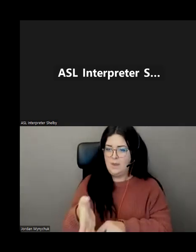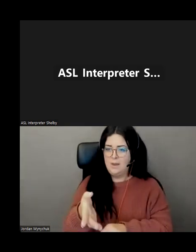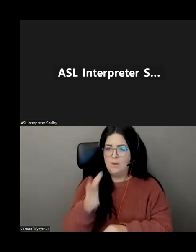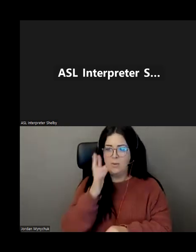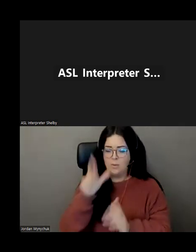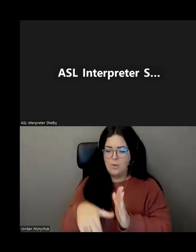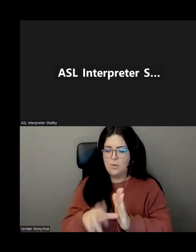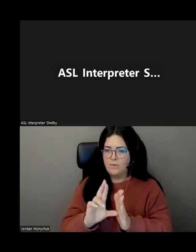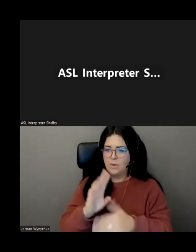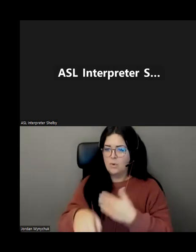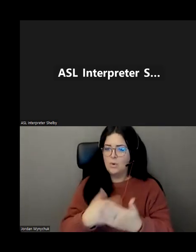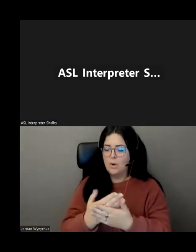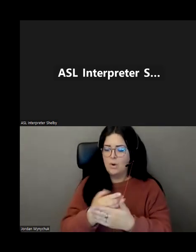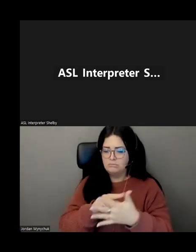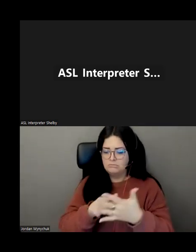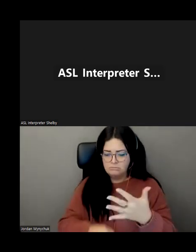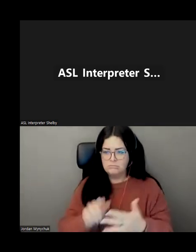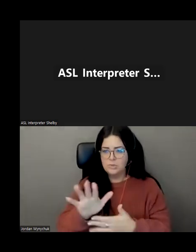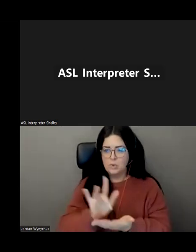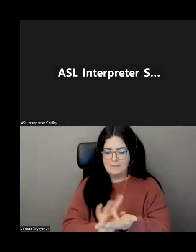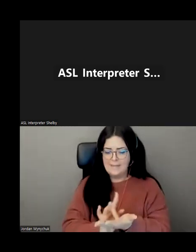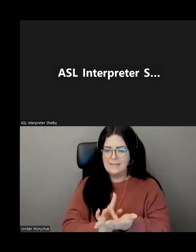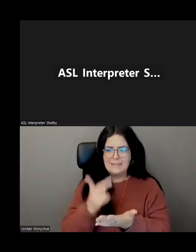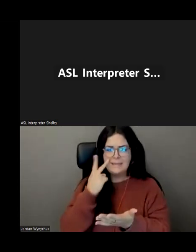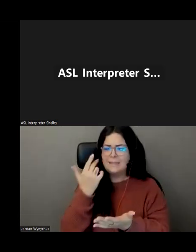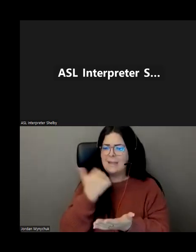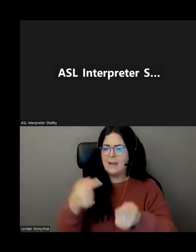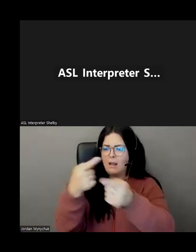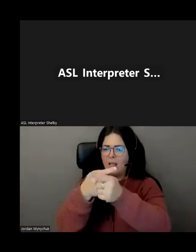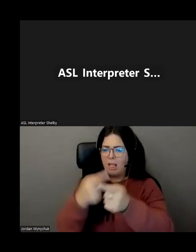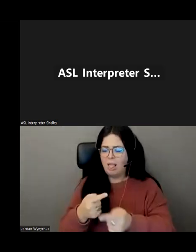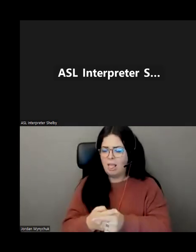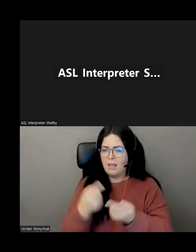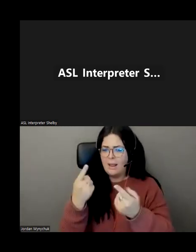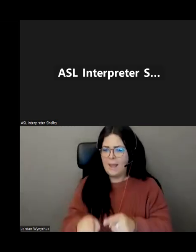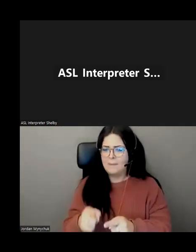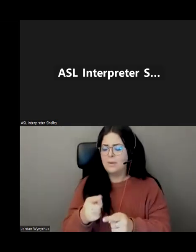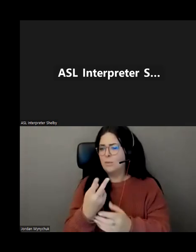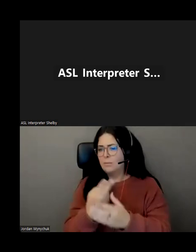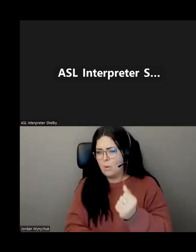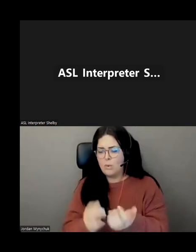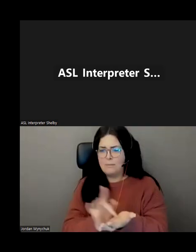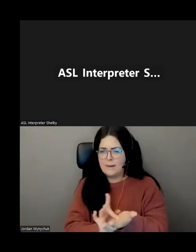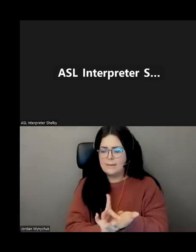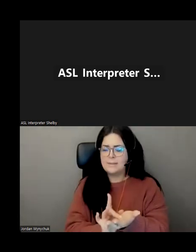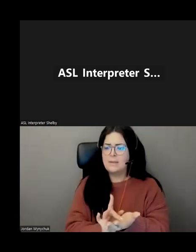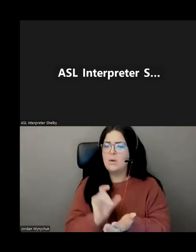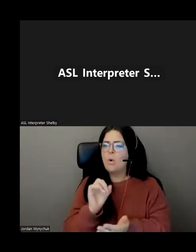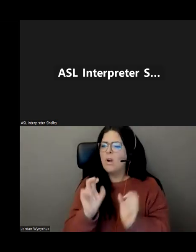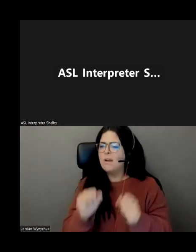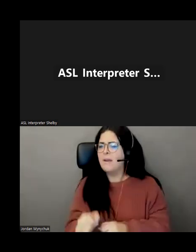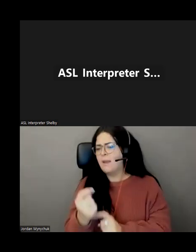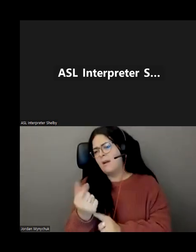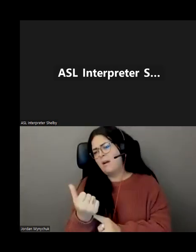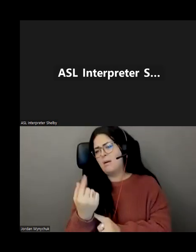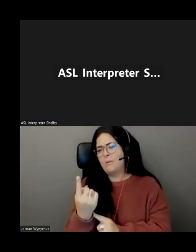that there's something there that may not be conflicting with another medication or it could be something that could be removed um one of the key things to do